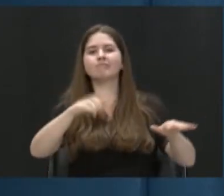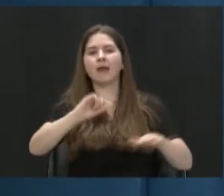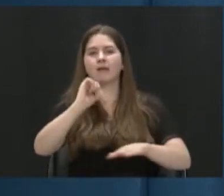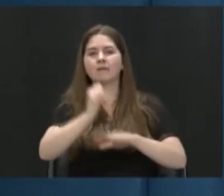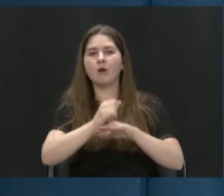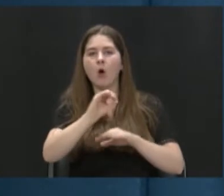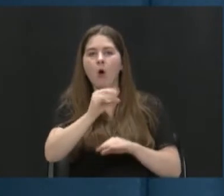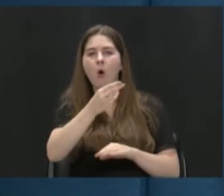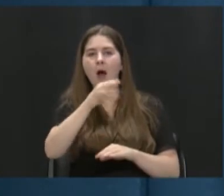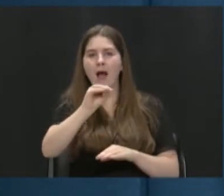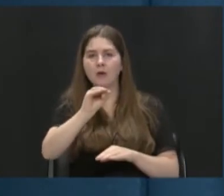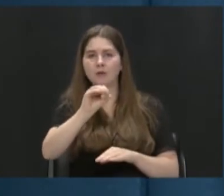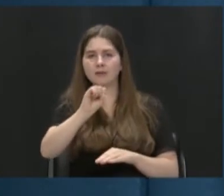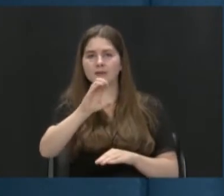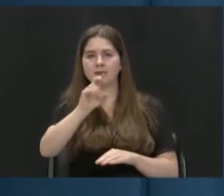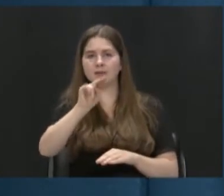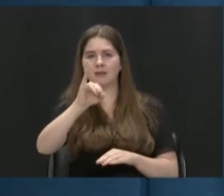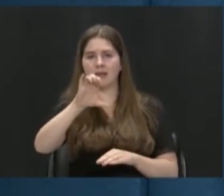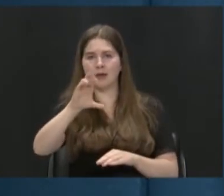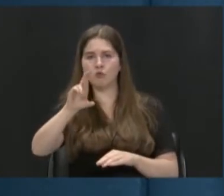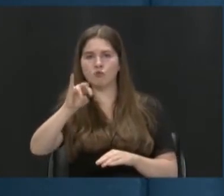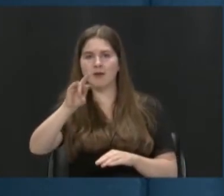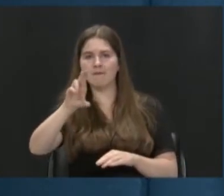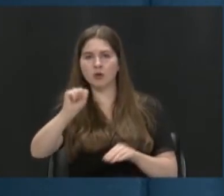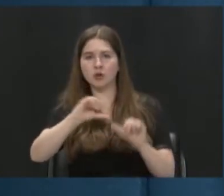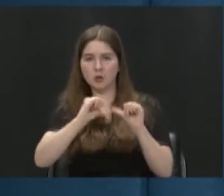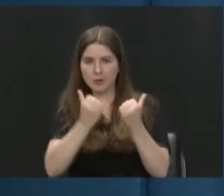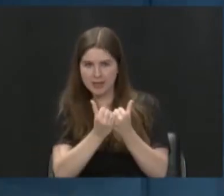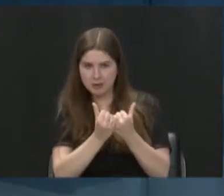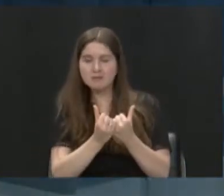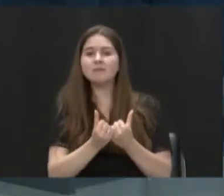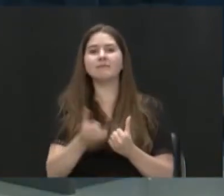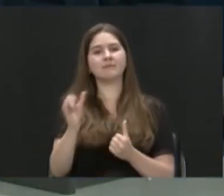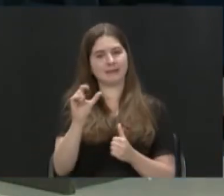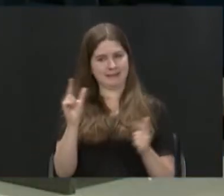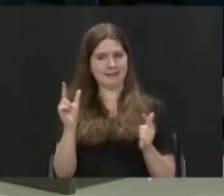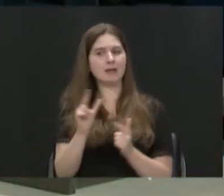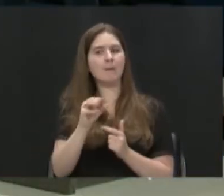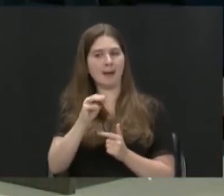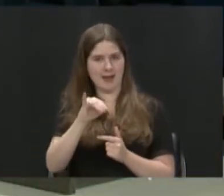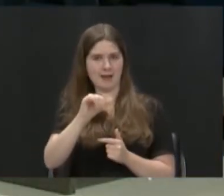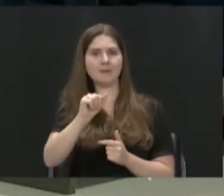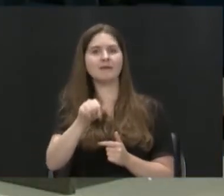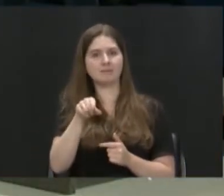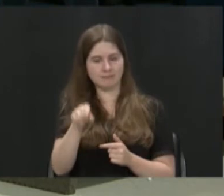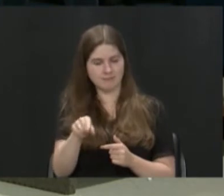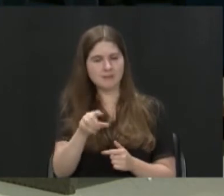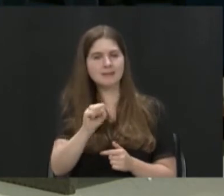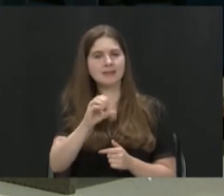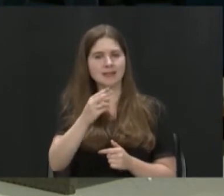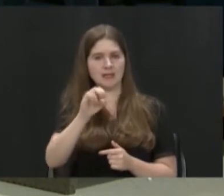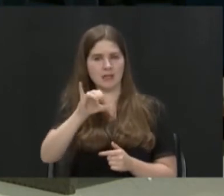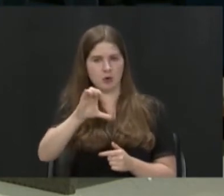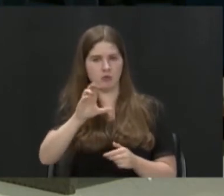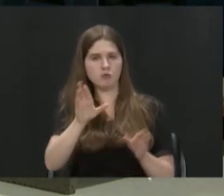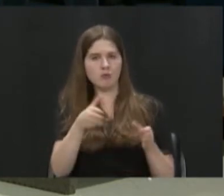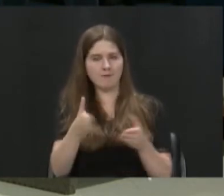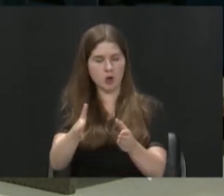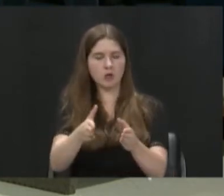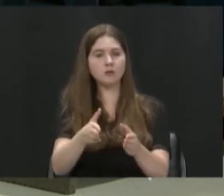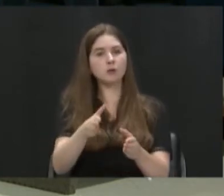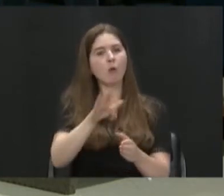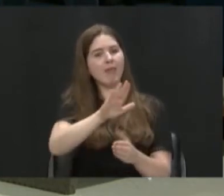Association since the Little Miami River is a wild and scenic river. And so their work is very community grassroots